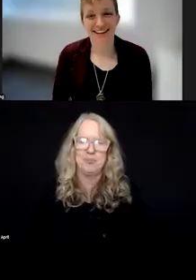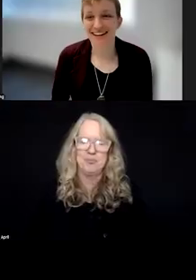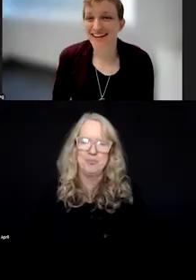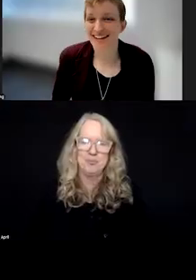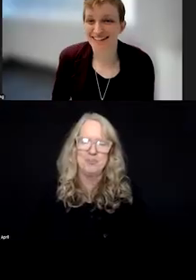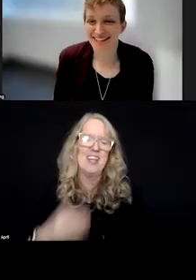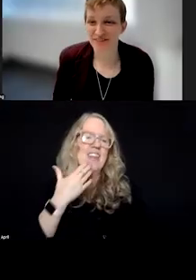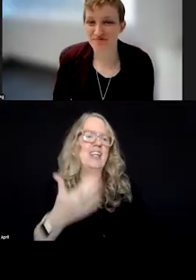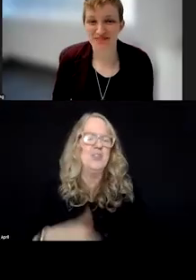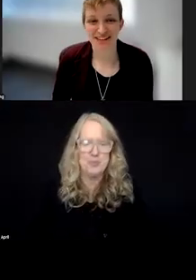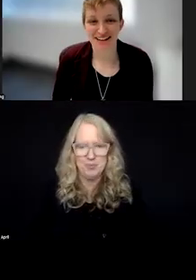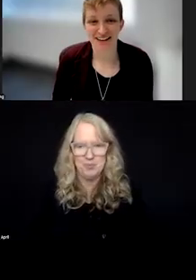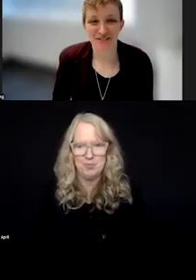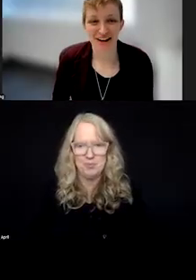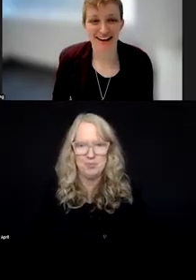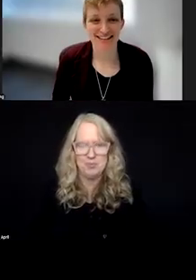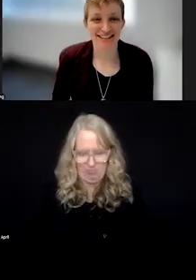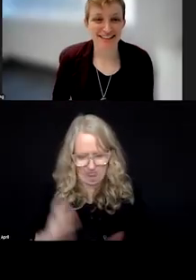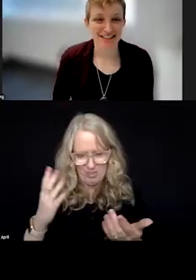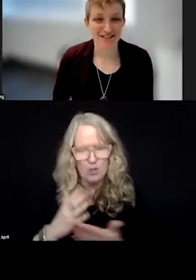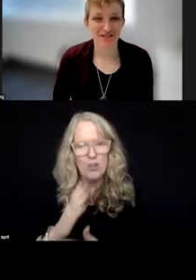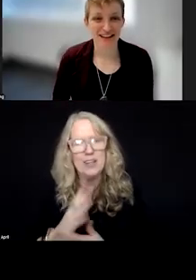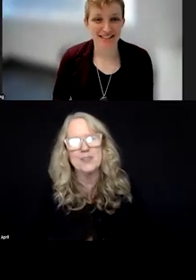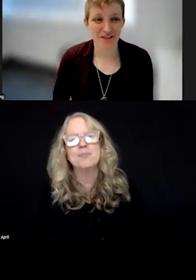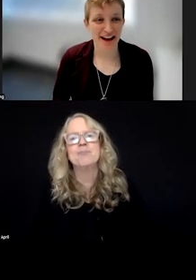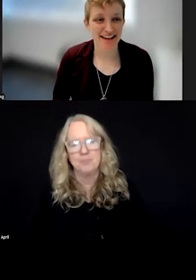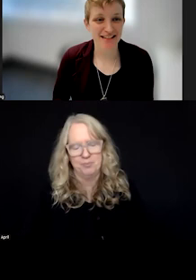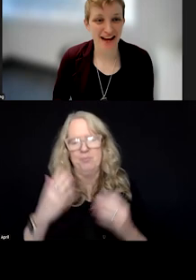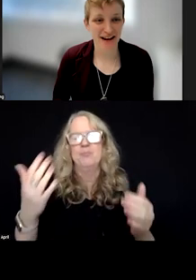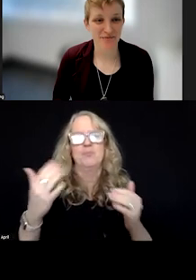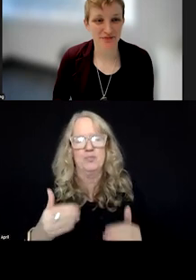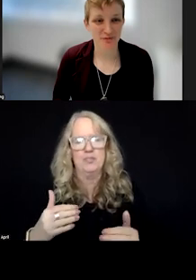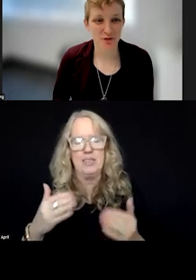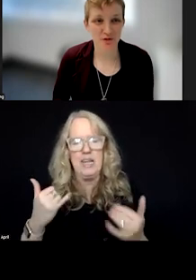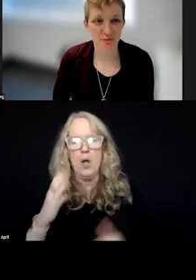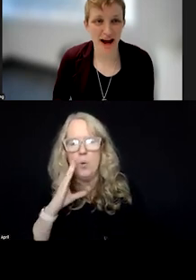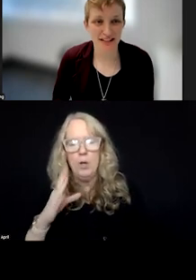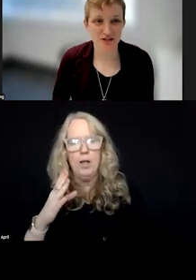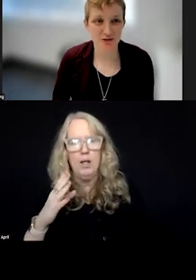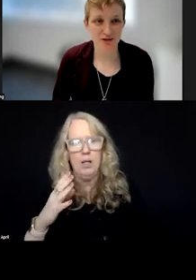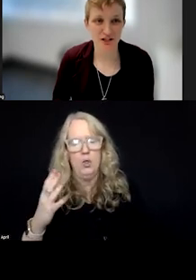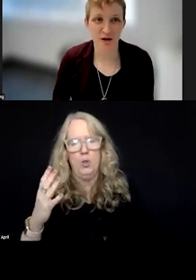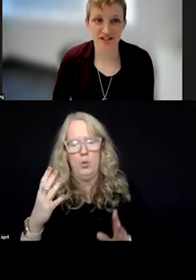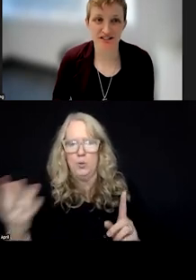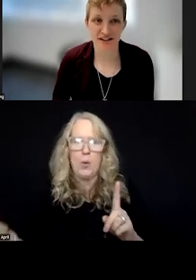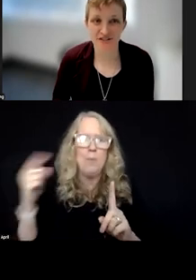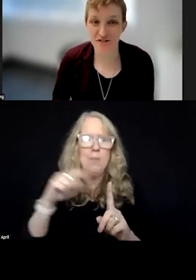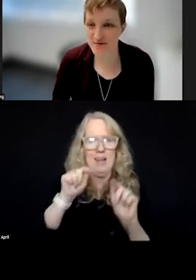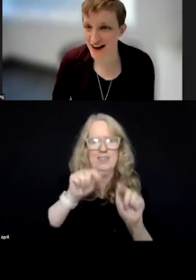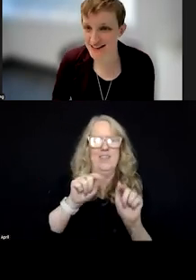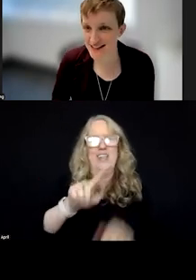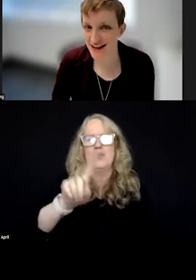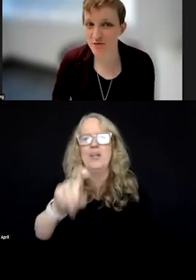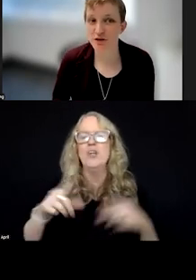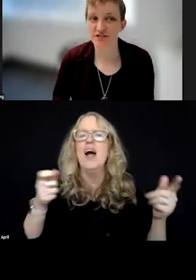Thank you. All right. So, let's go ahead and move back to this question of